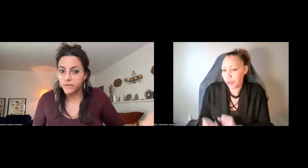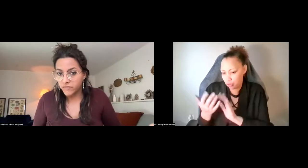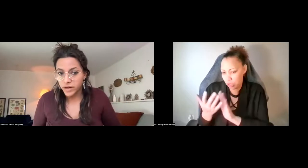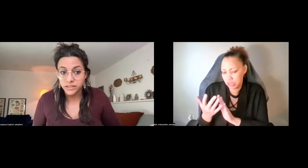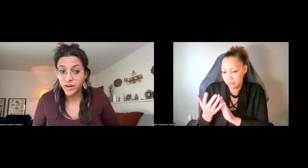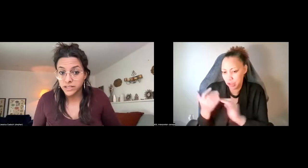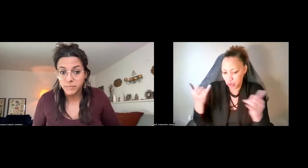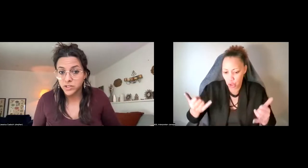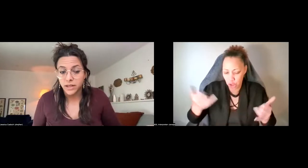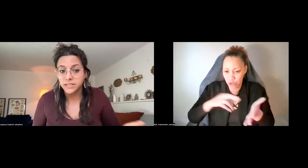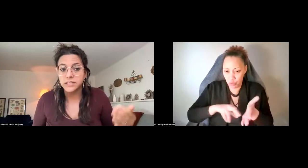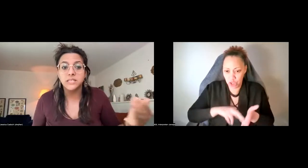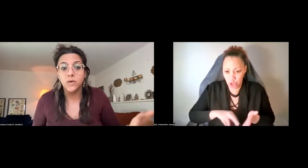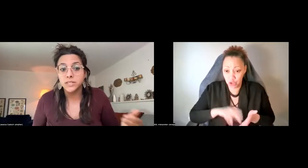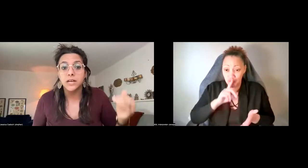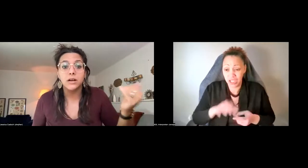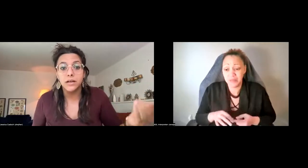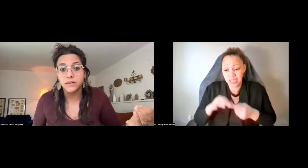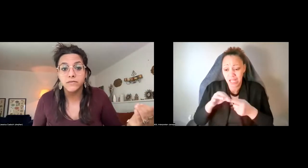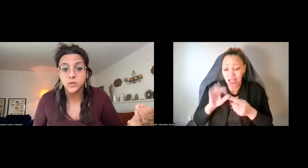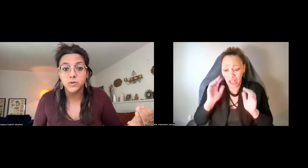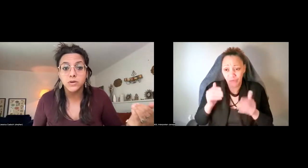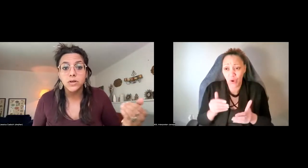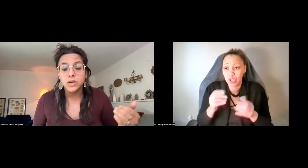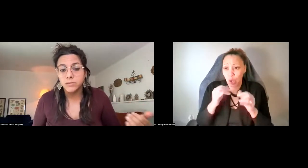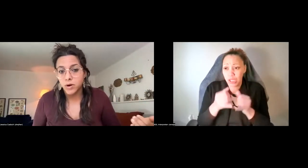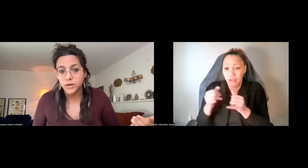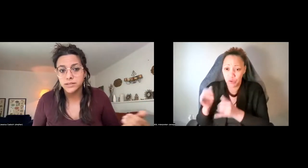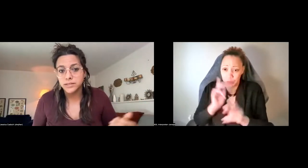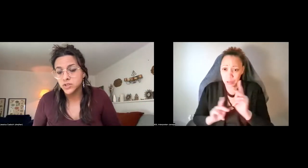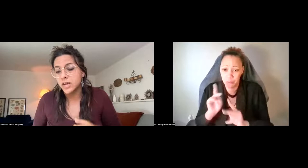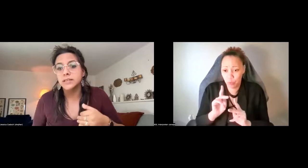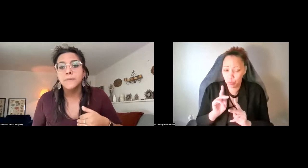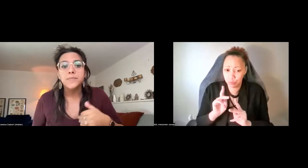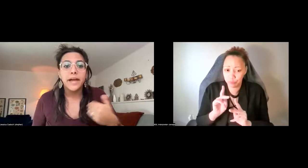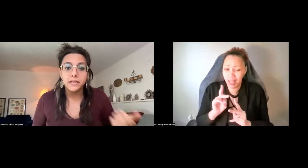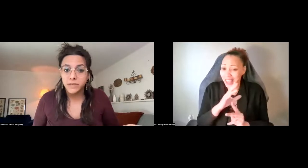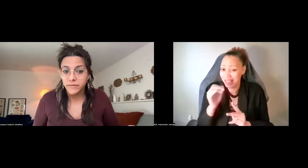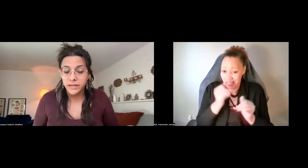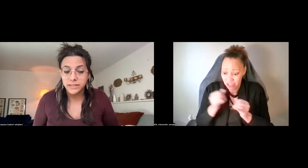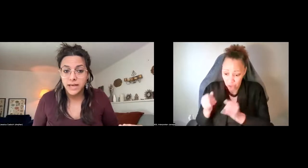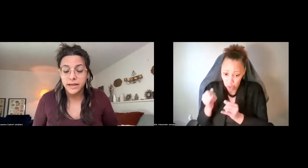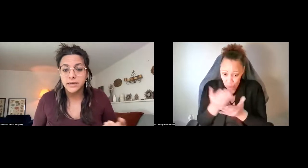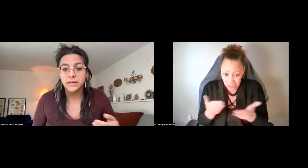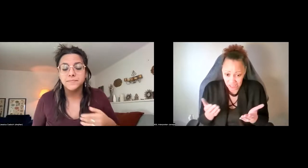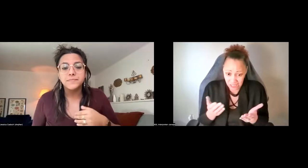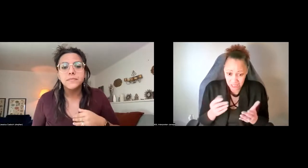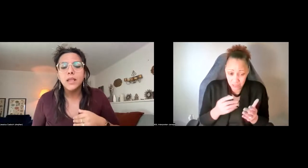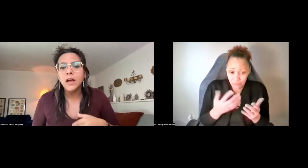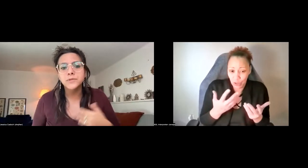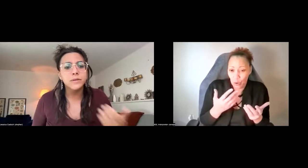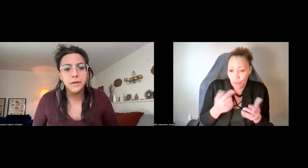research is being, is very specialized and is focusing on individual components such as end of life, anxiety,